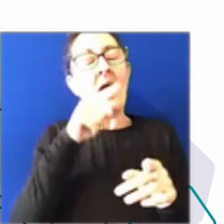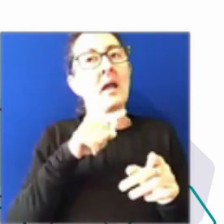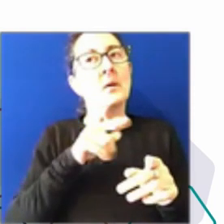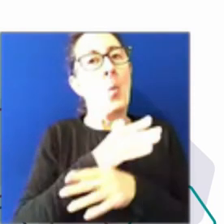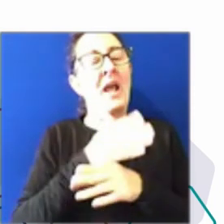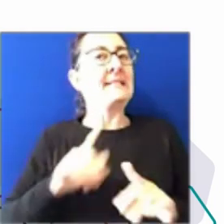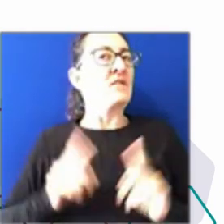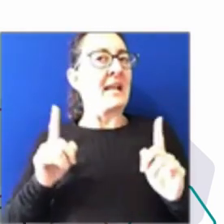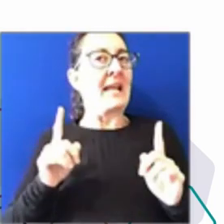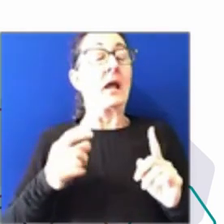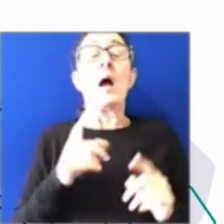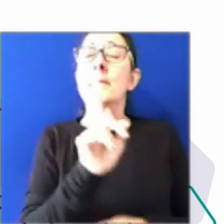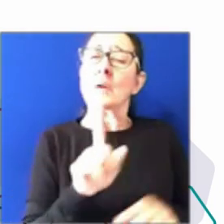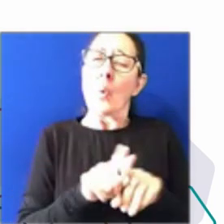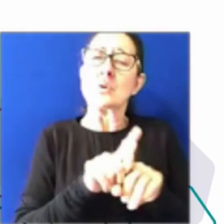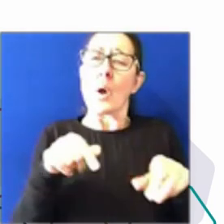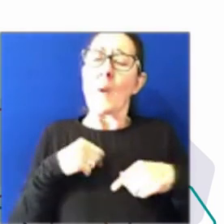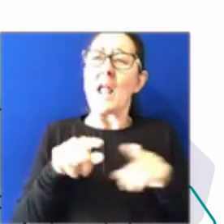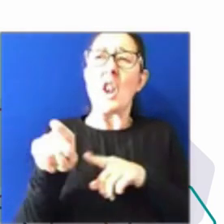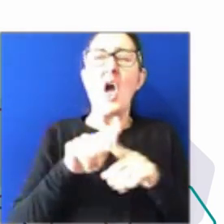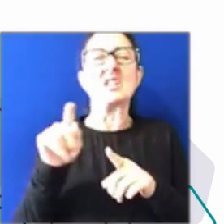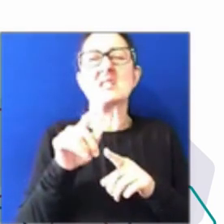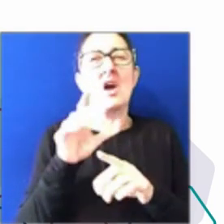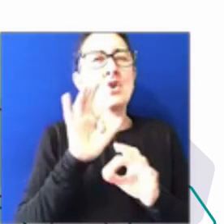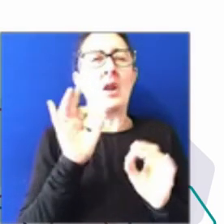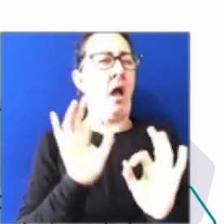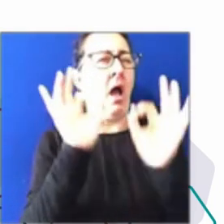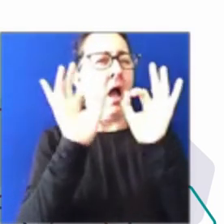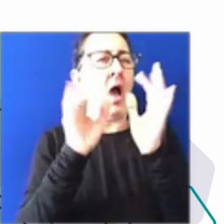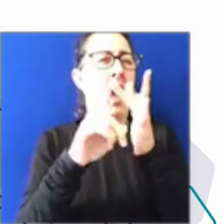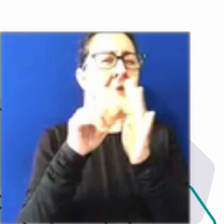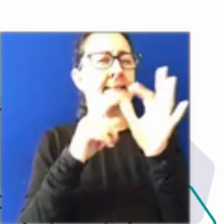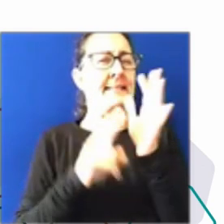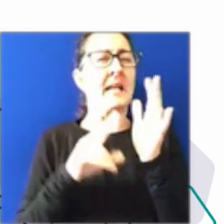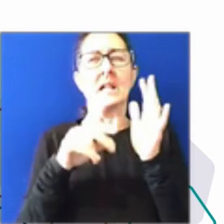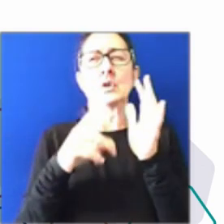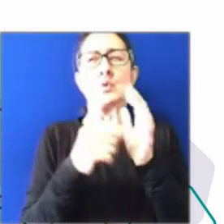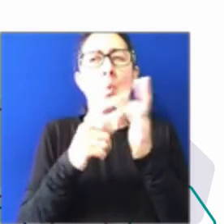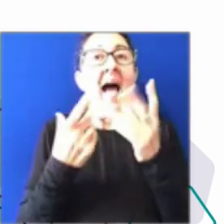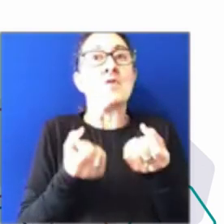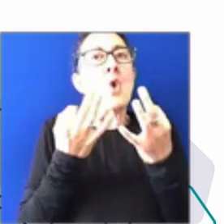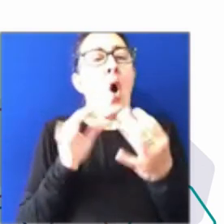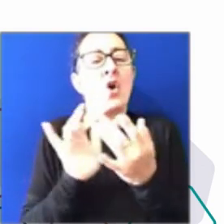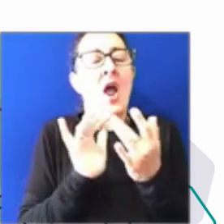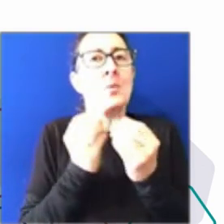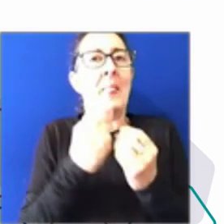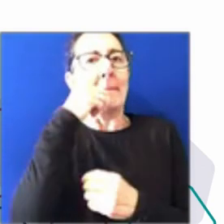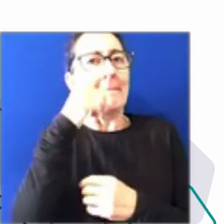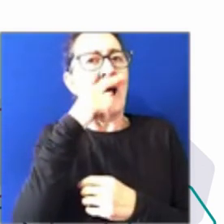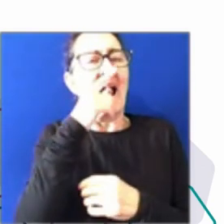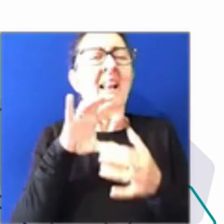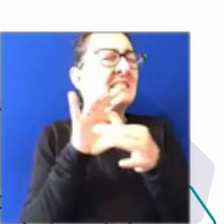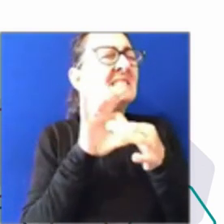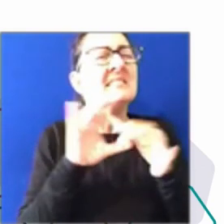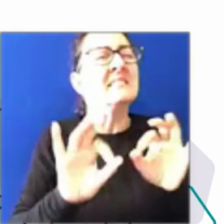not ideal to never have any real connection with people, to always be connecting through a screen. That certainly didn't work for me. And